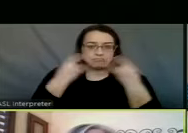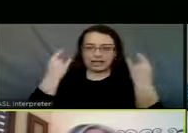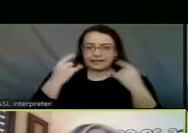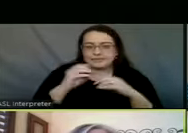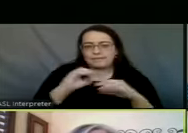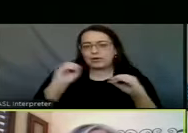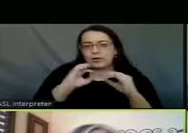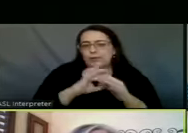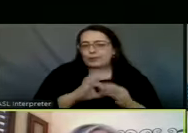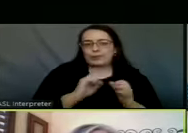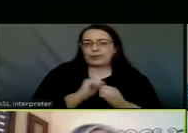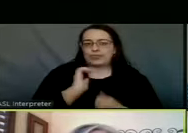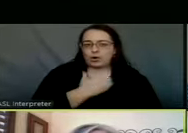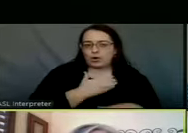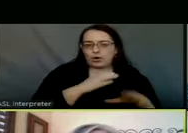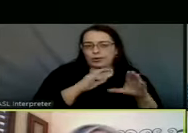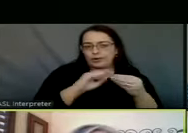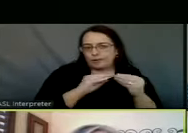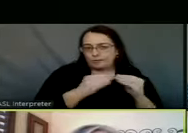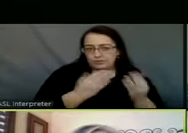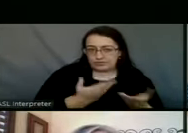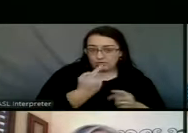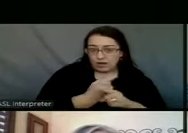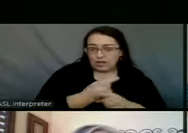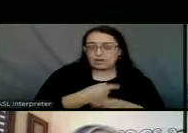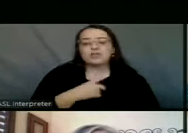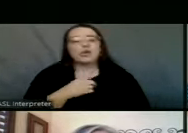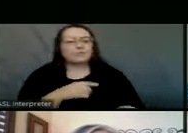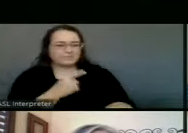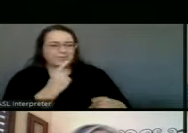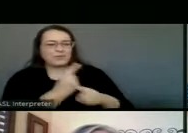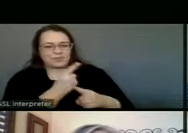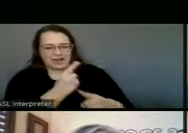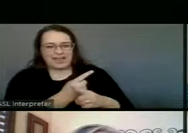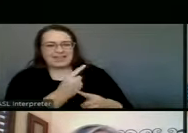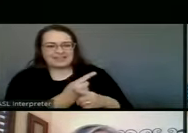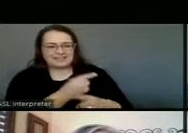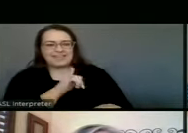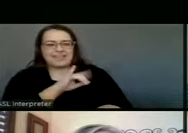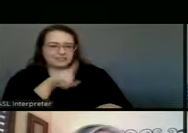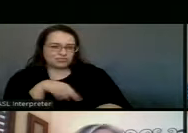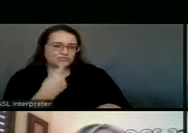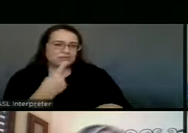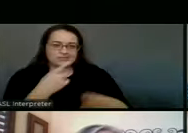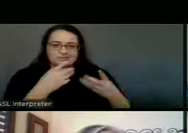code we may be at as a city? Right. It's just, it is in effect.